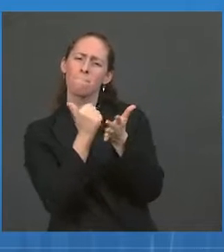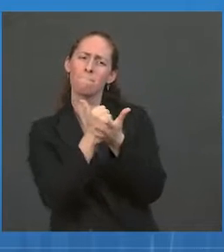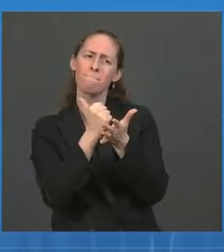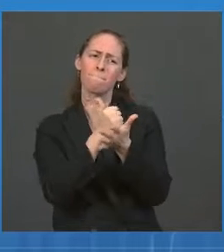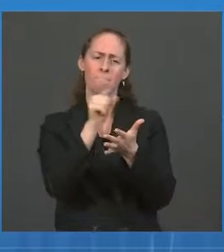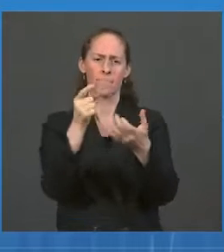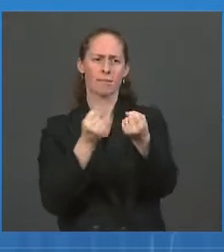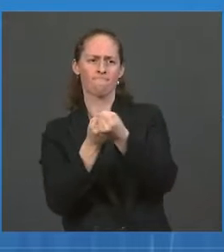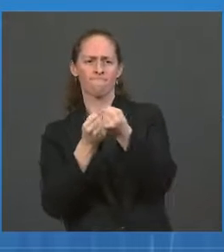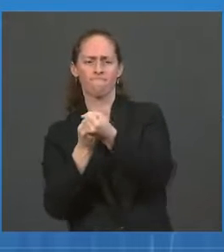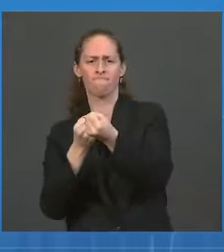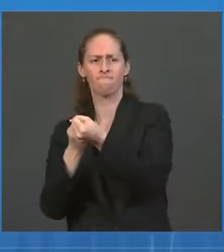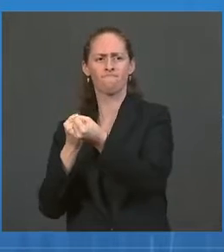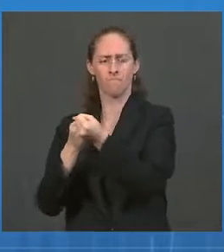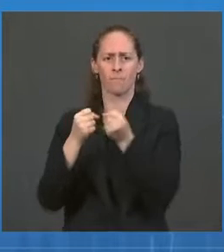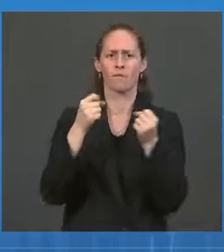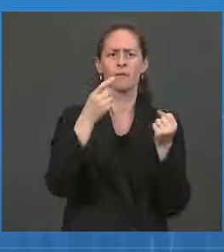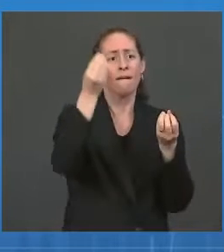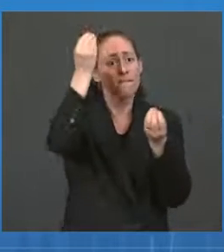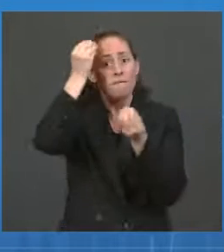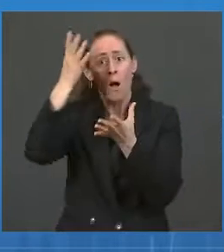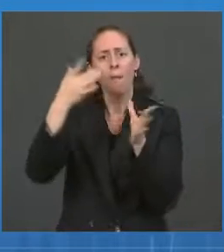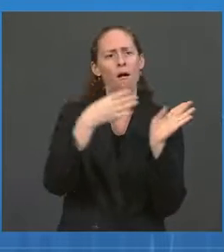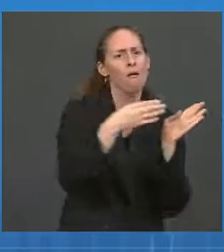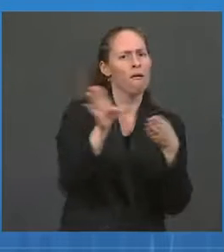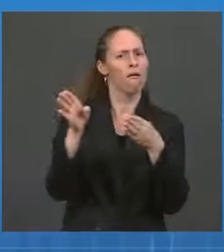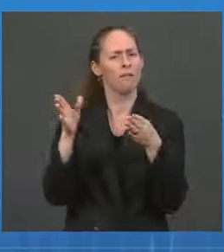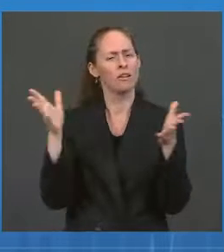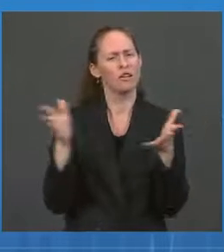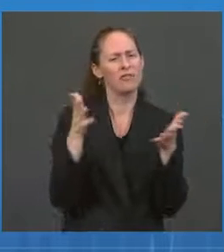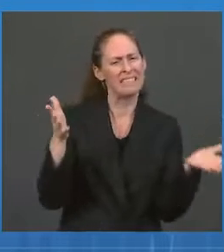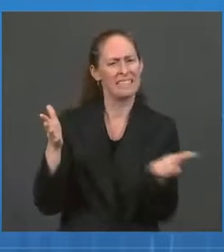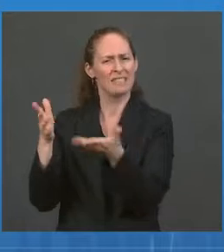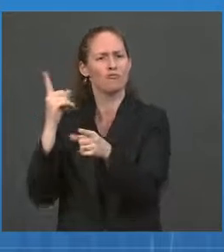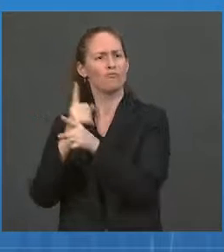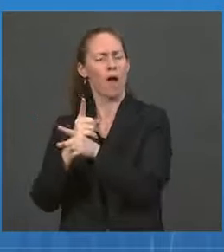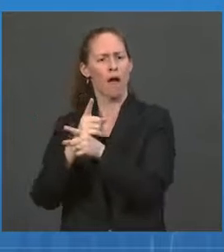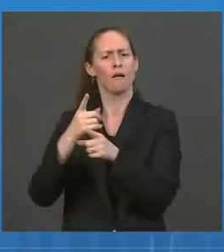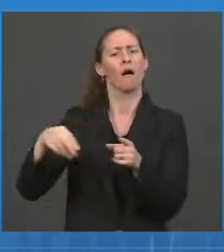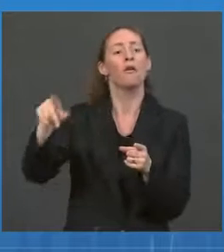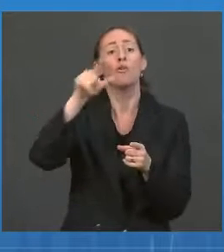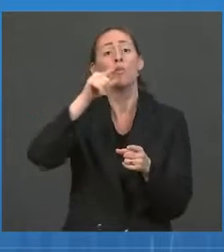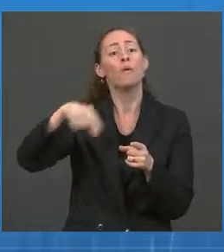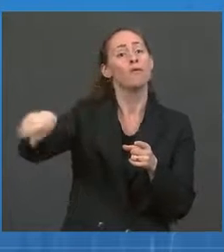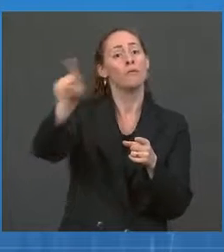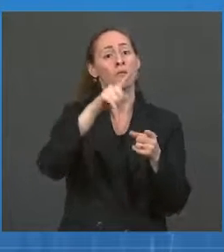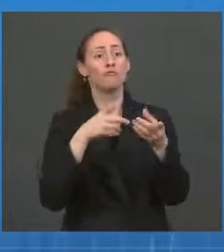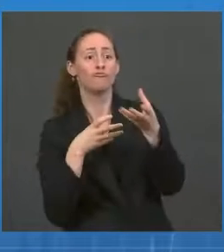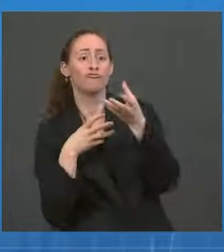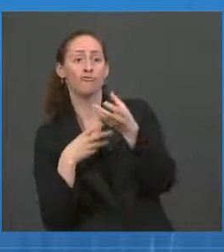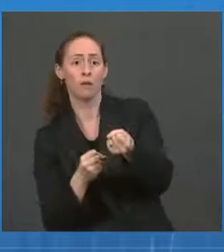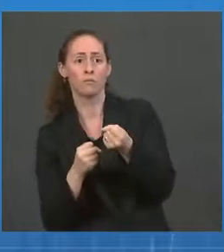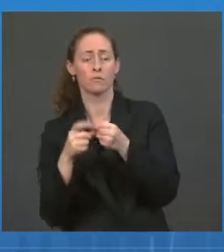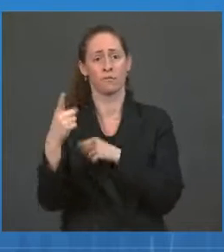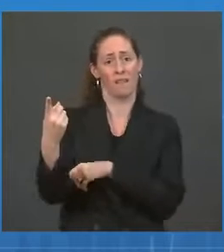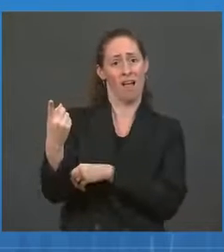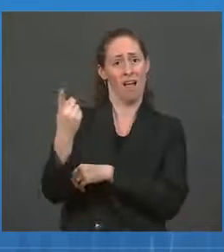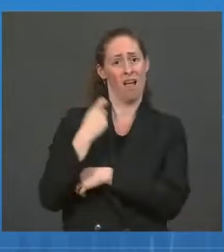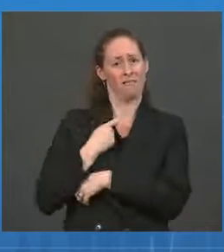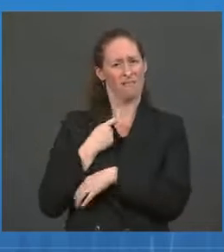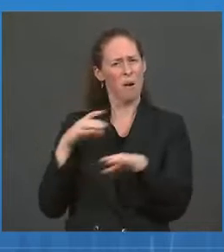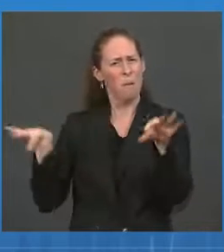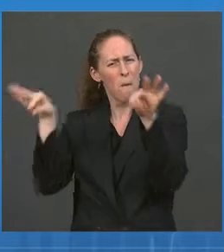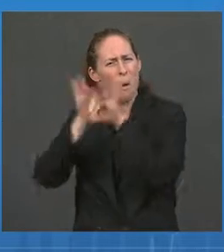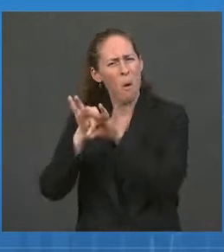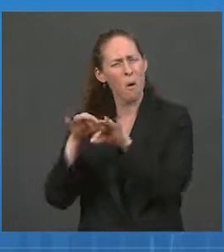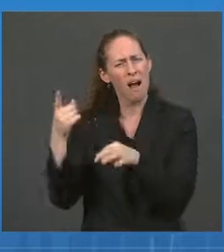accurate, science-based information that they can trust. And all along the way, we have to let them know that their questions matter as we approach them with